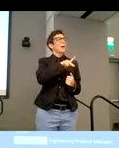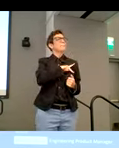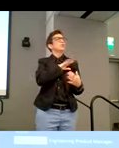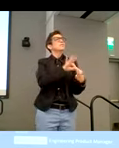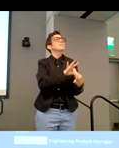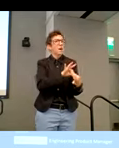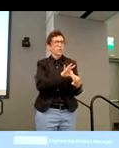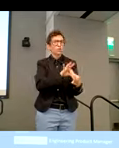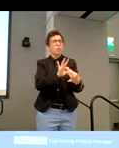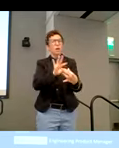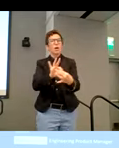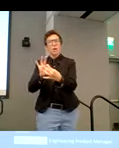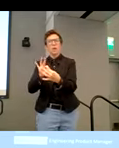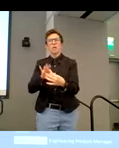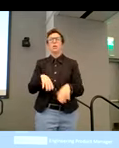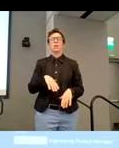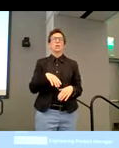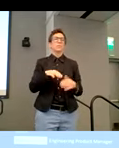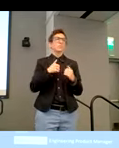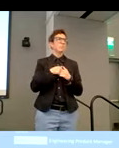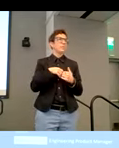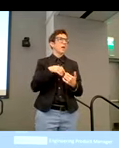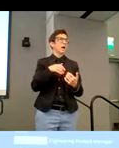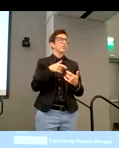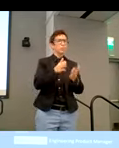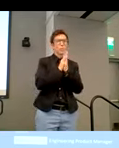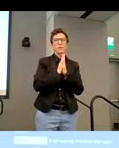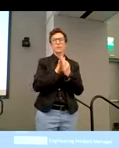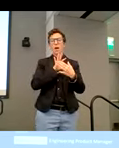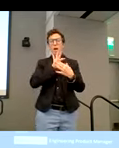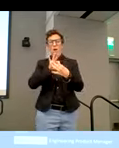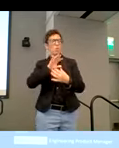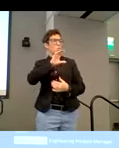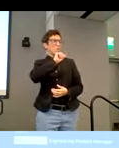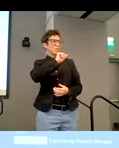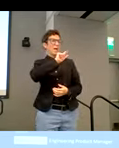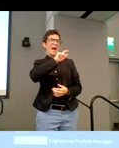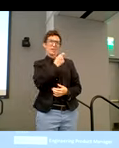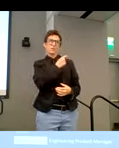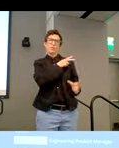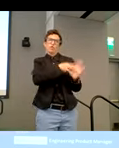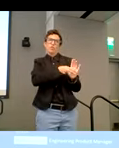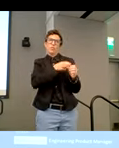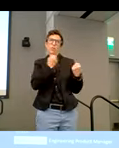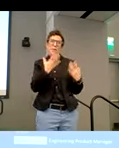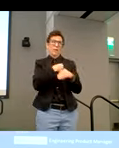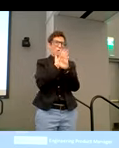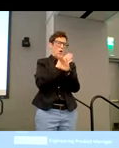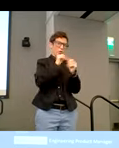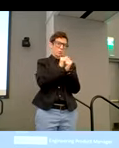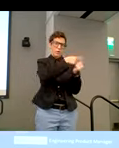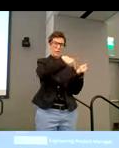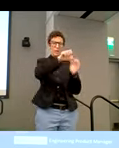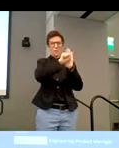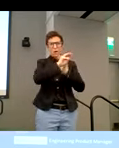And I give that feedback through feature requests. I also engage Alex, who's joined me on many calls with the Commonwealth, with